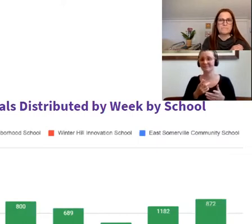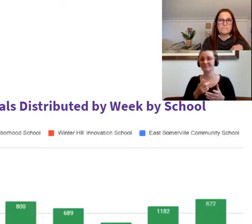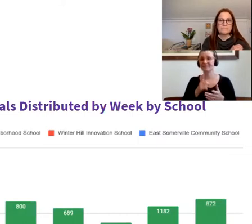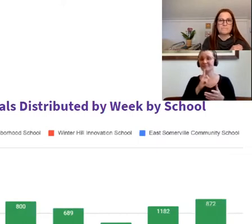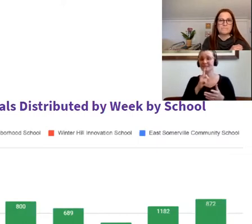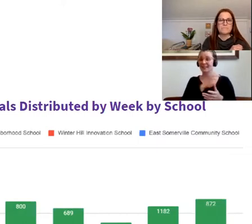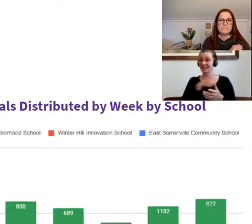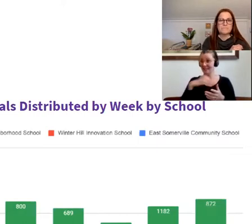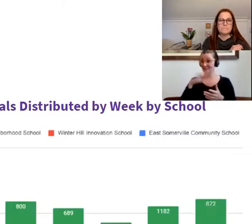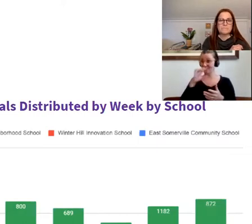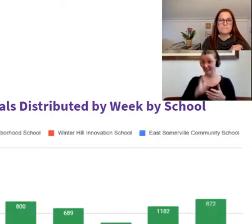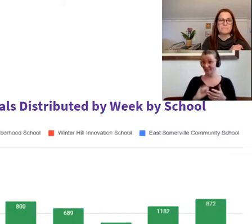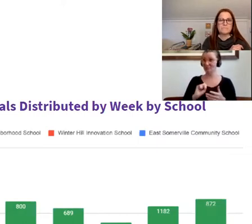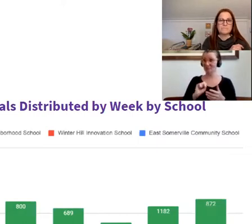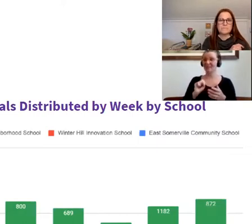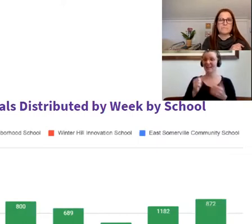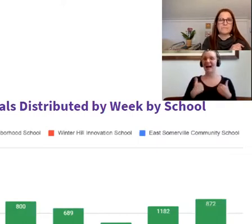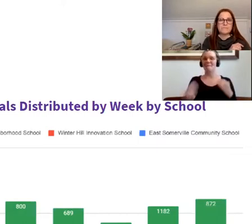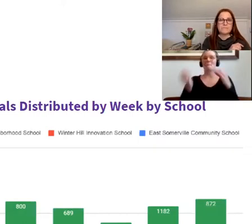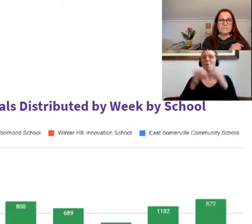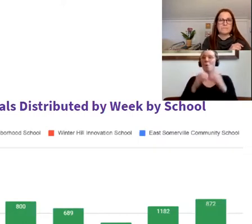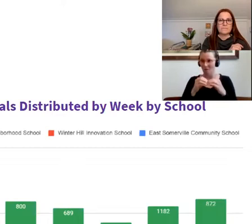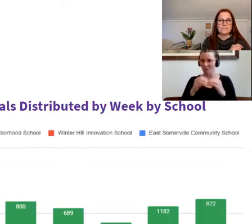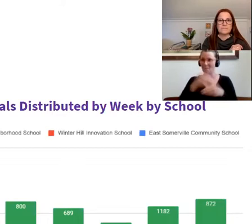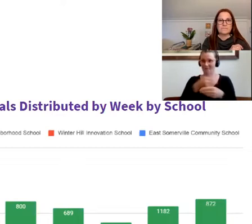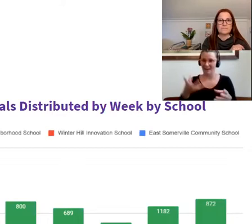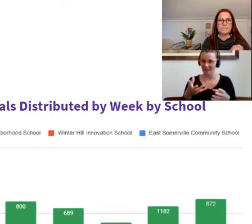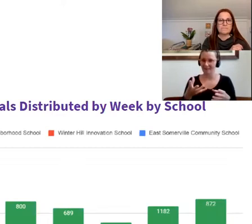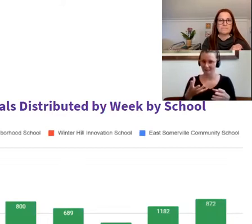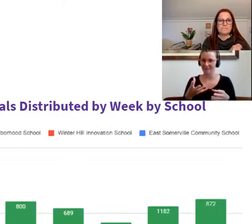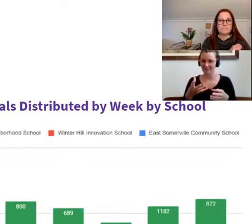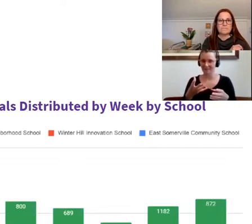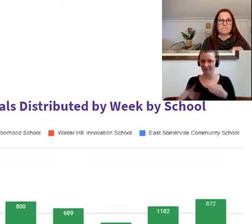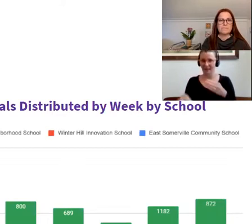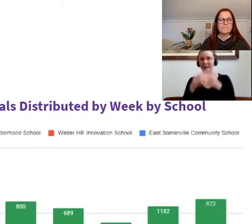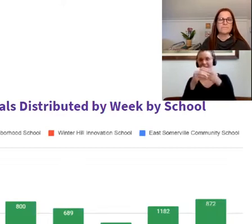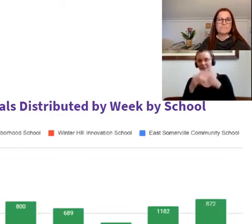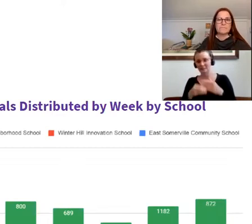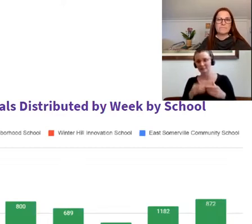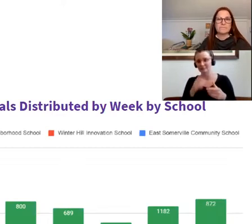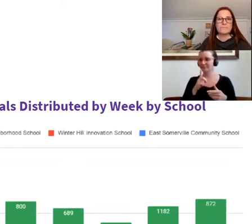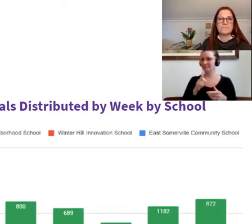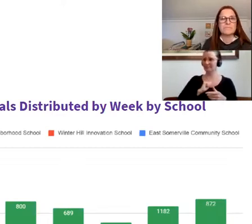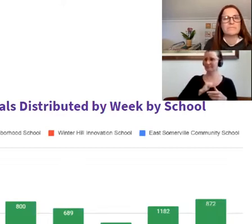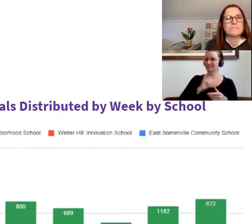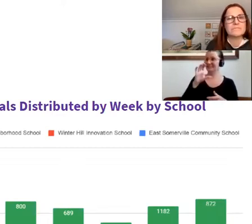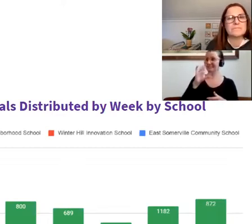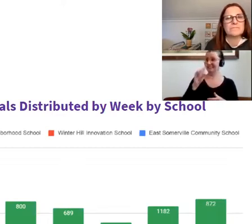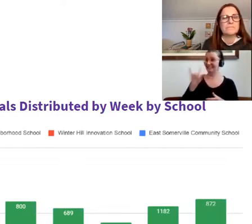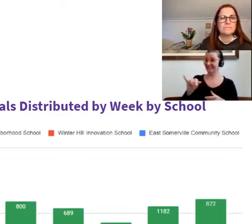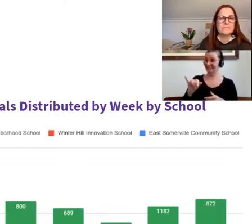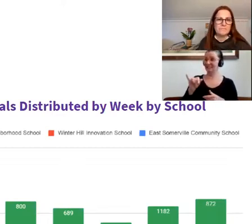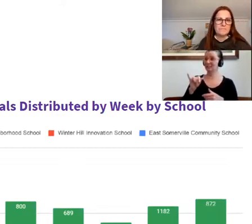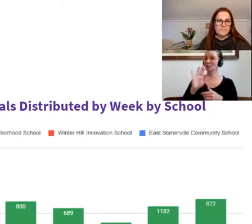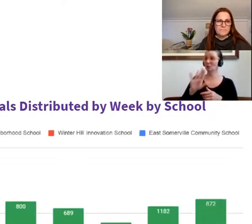to our seniors as they deliver groceries and food to all those in need. And I have to commend Cindy and her team, Doug Crest and his